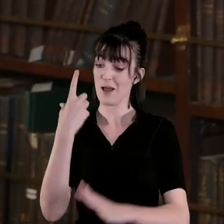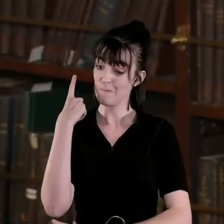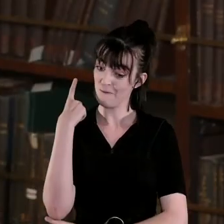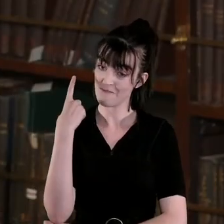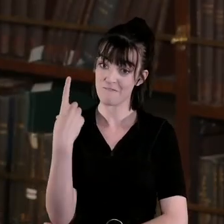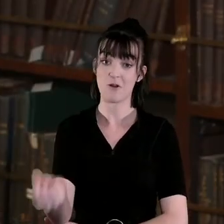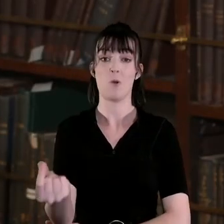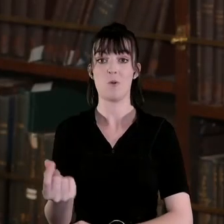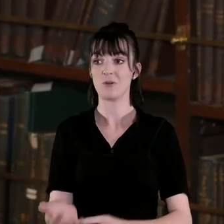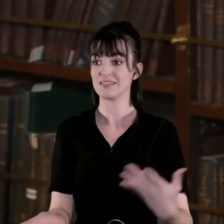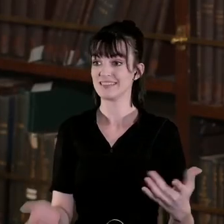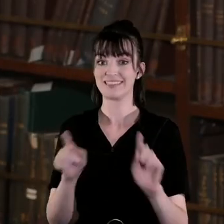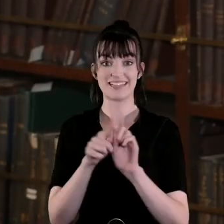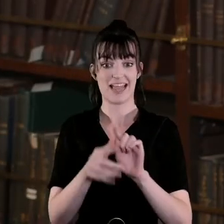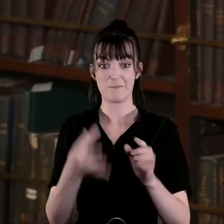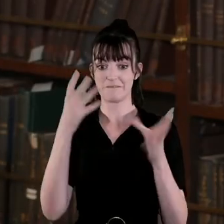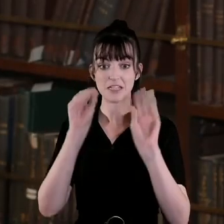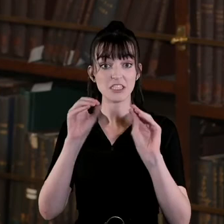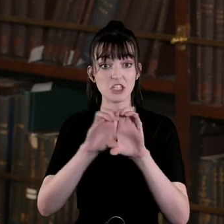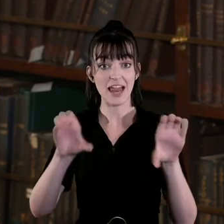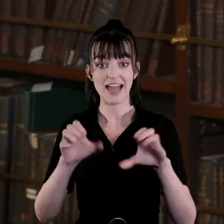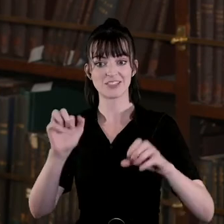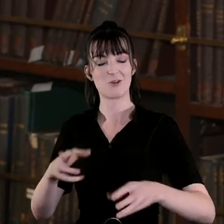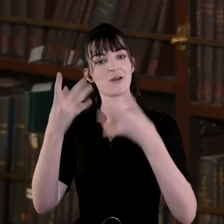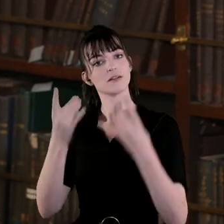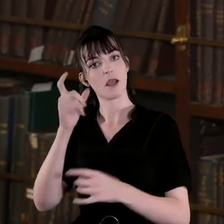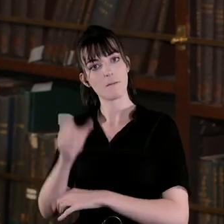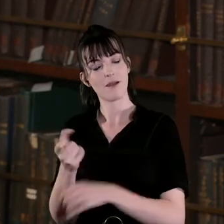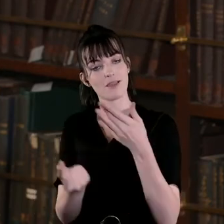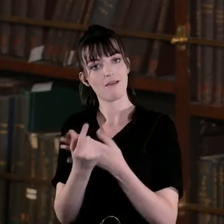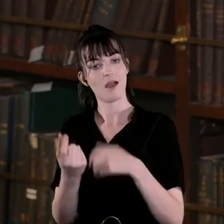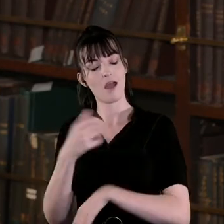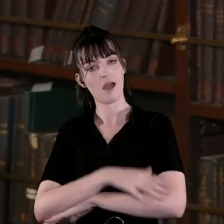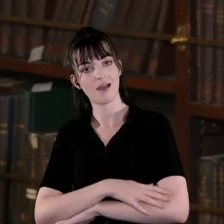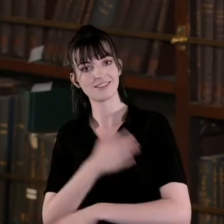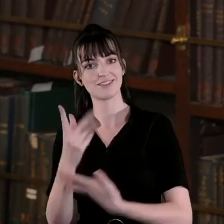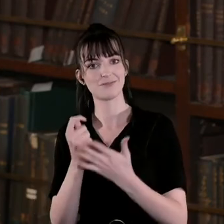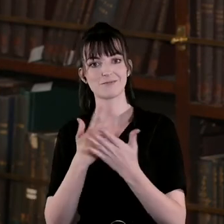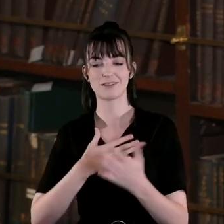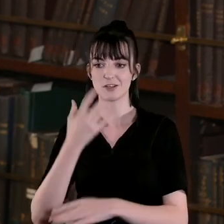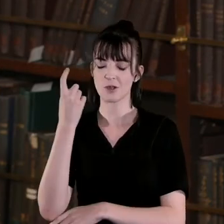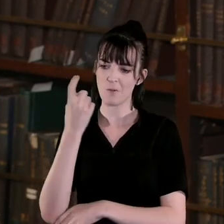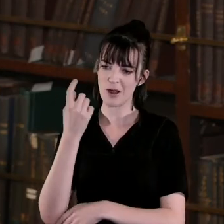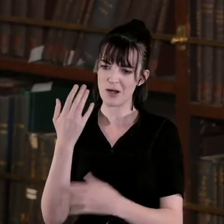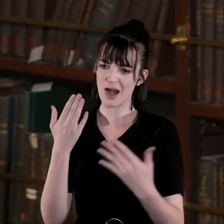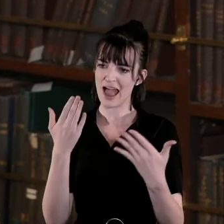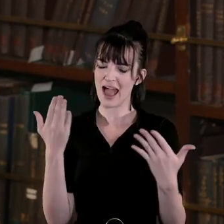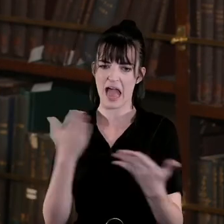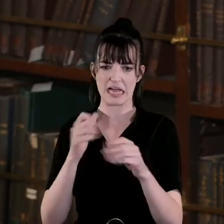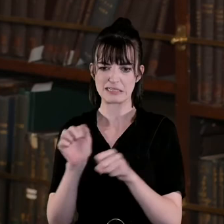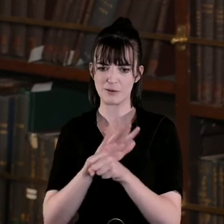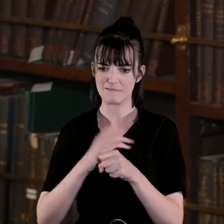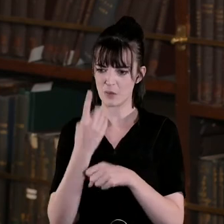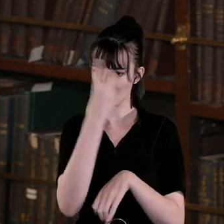teaching a class or chairing an event there are some times when you wonder how you're going to fill the hour or the two